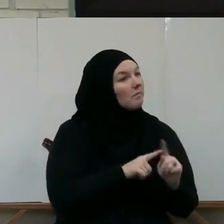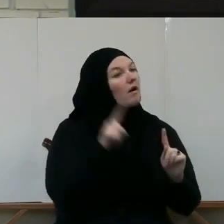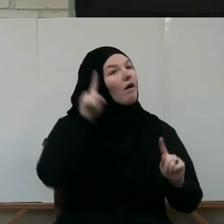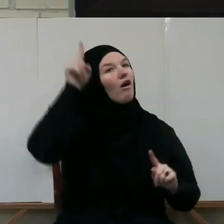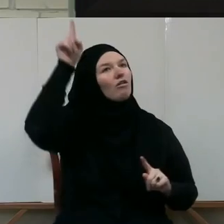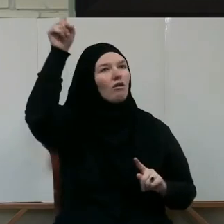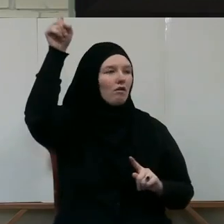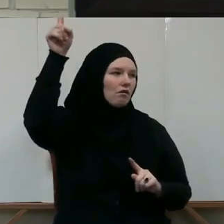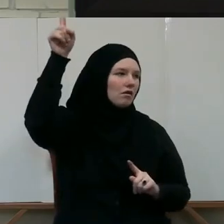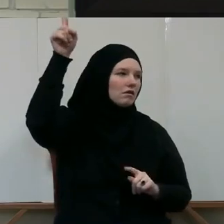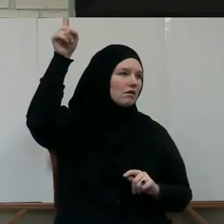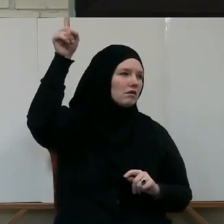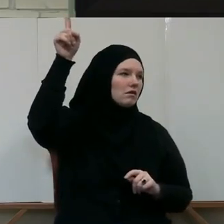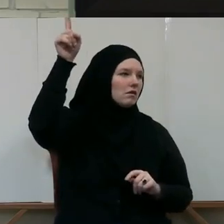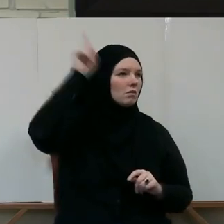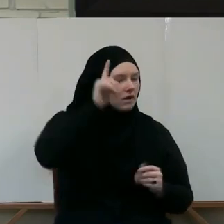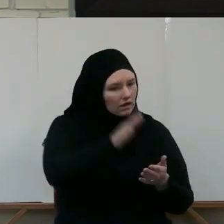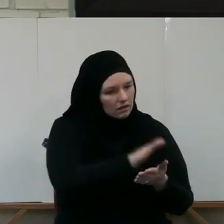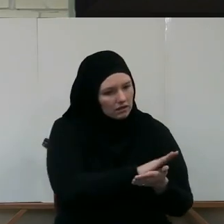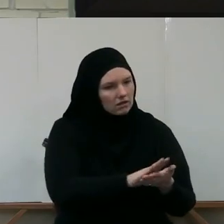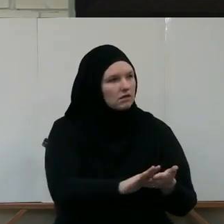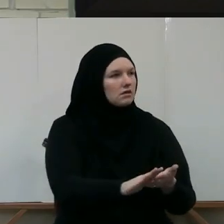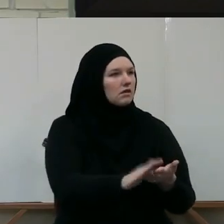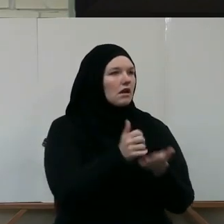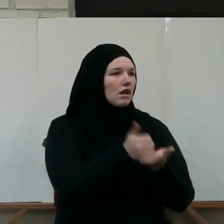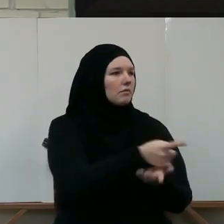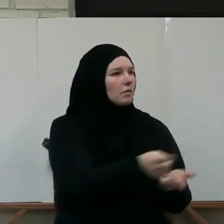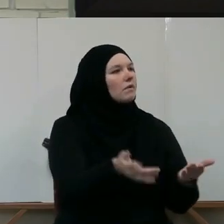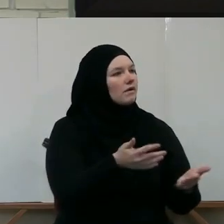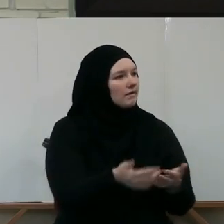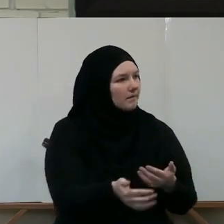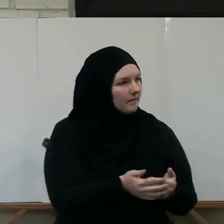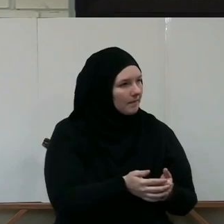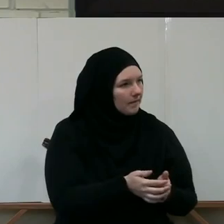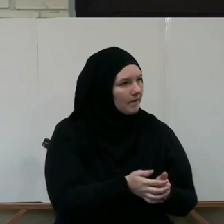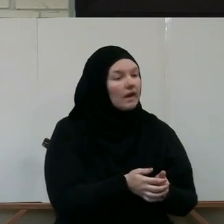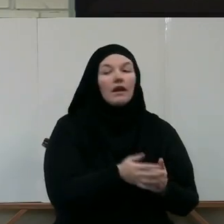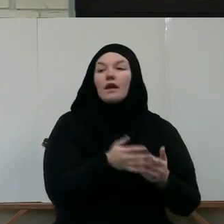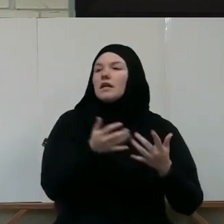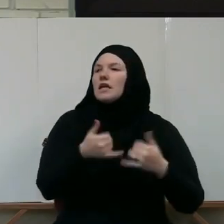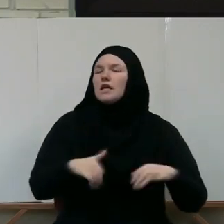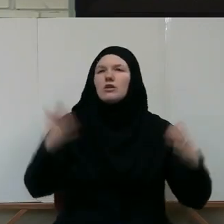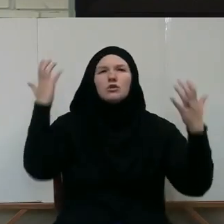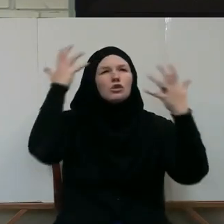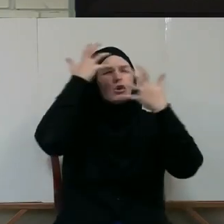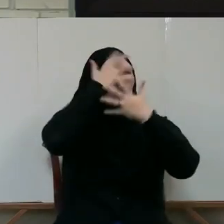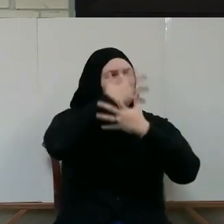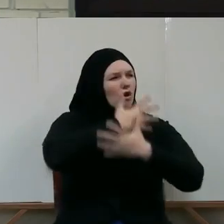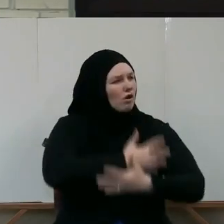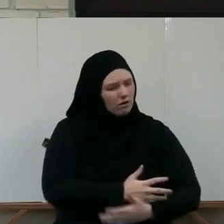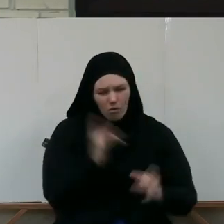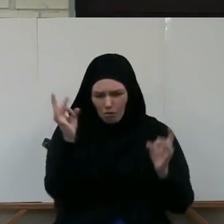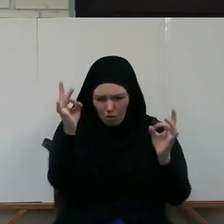Cleared that For you So we have to be careful That even in the darkest Of dark